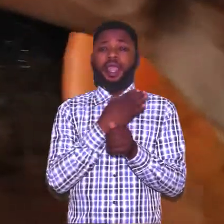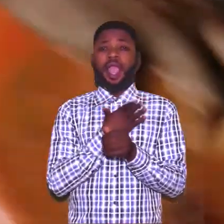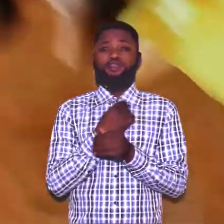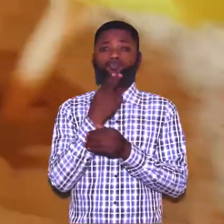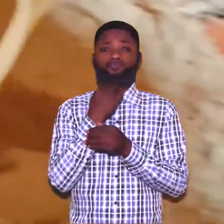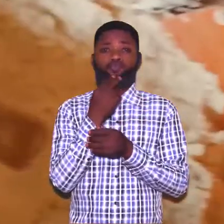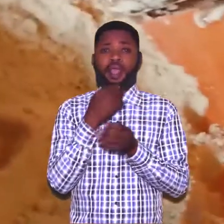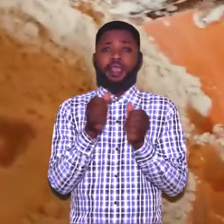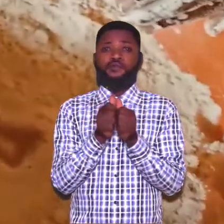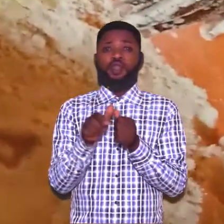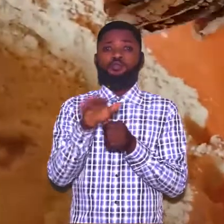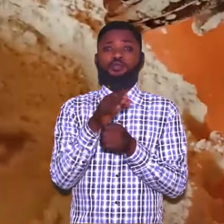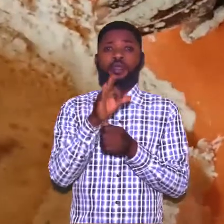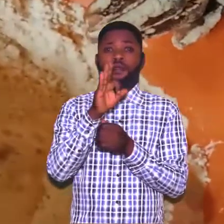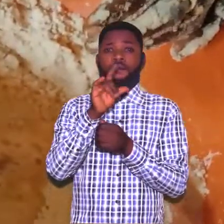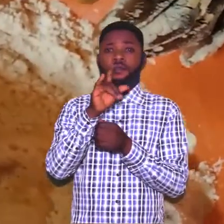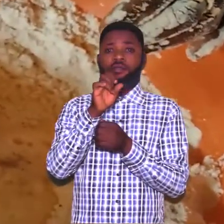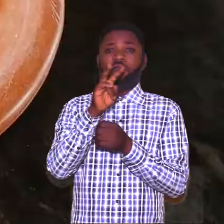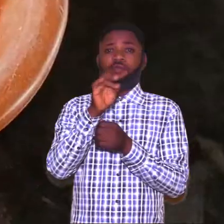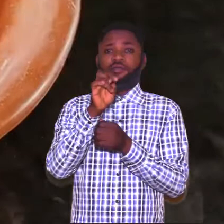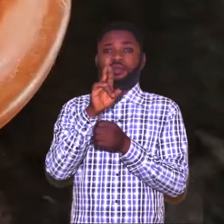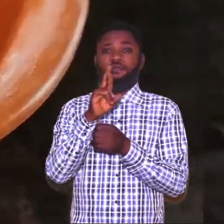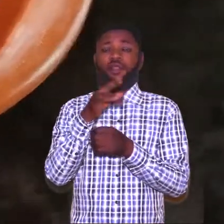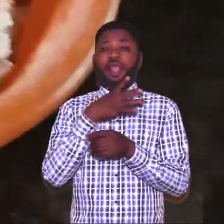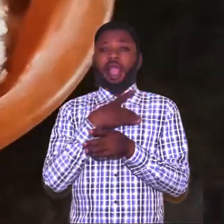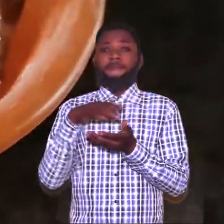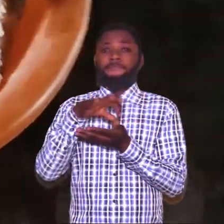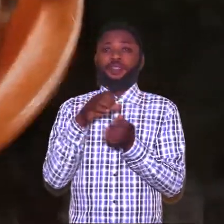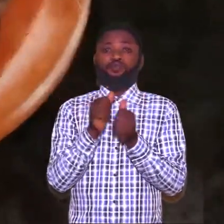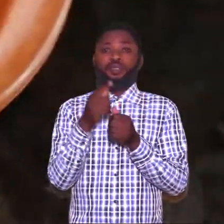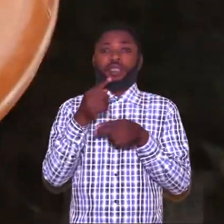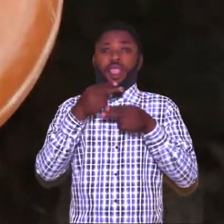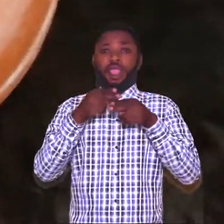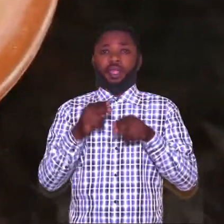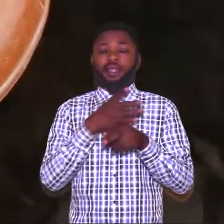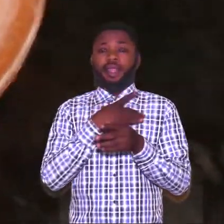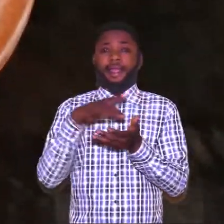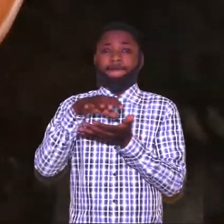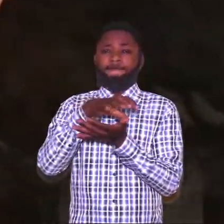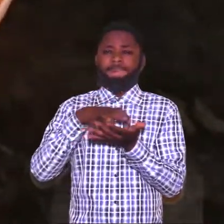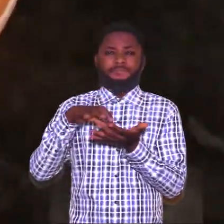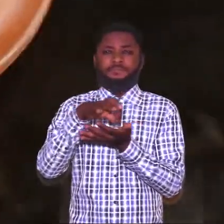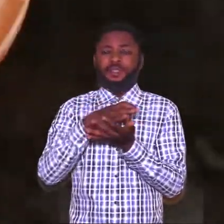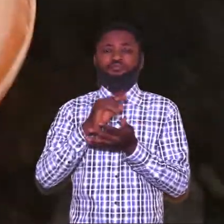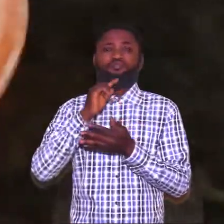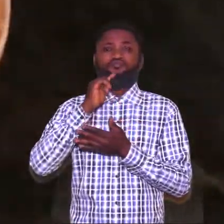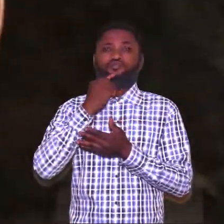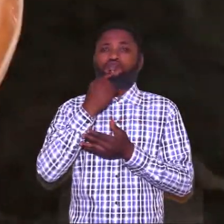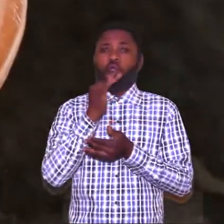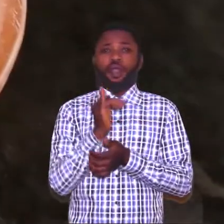with your flavor and mix the egg. Then mix thoroughly.